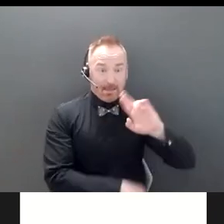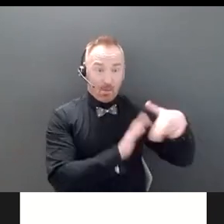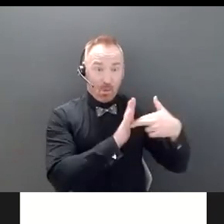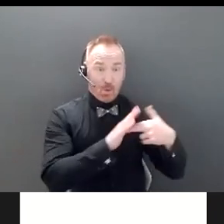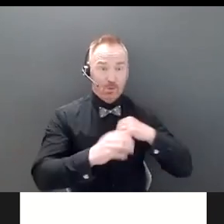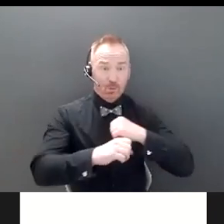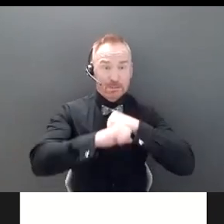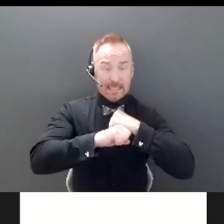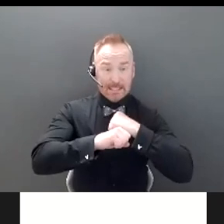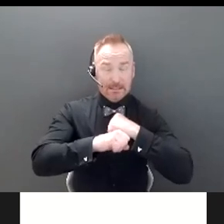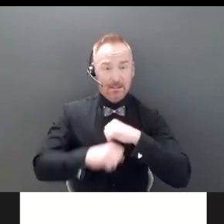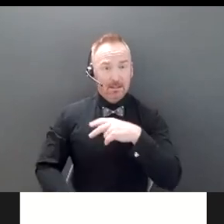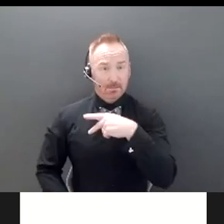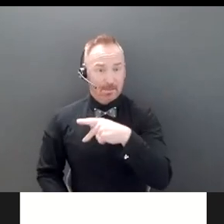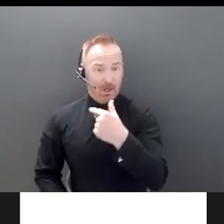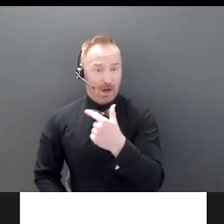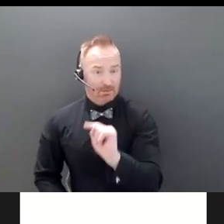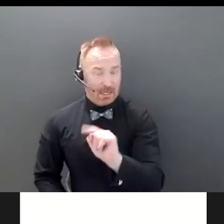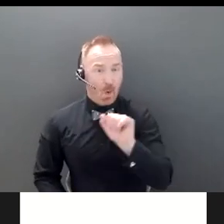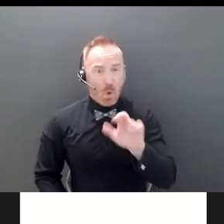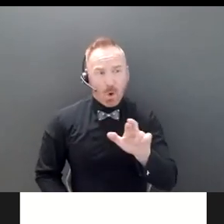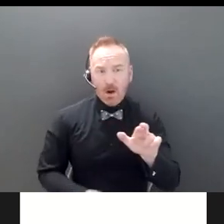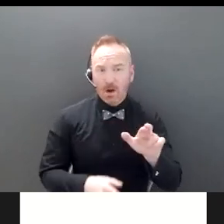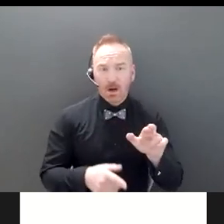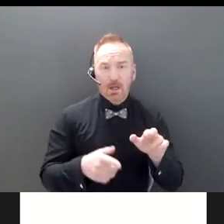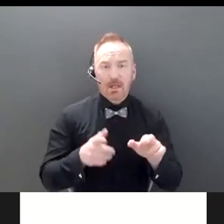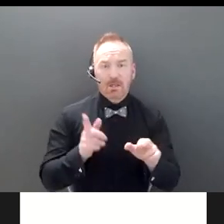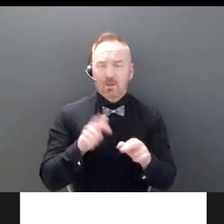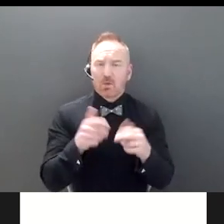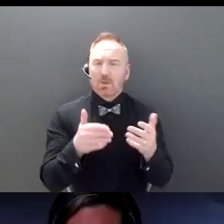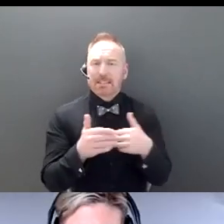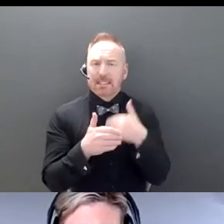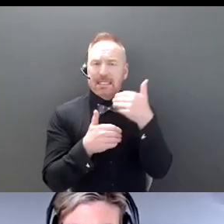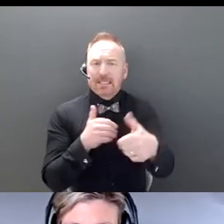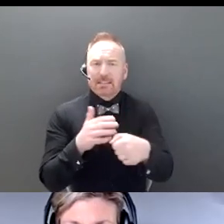What would sort of be the next role to protect a senior from being taken advantage of?